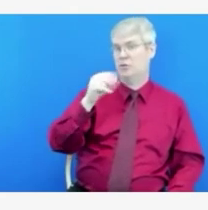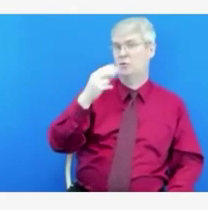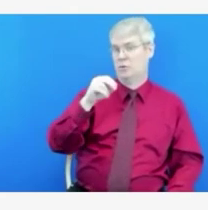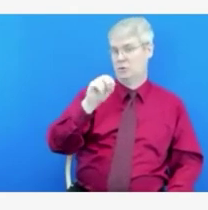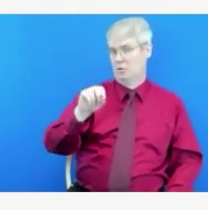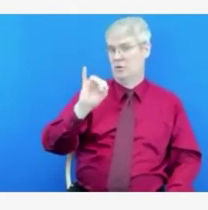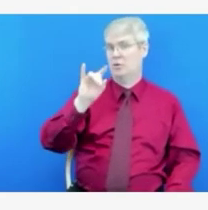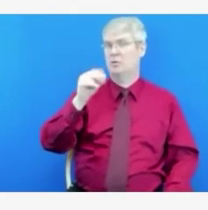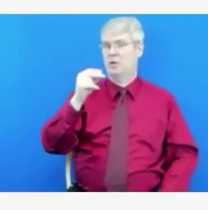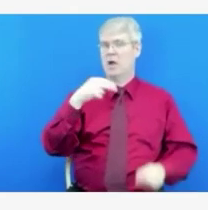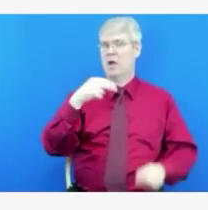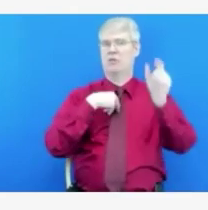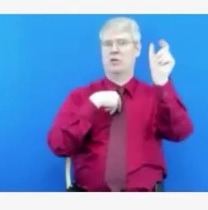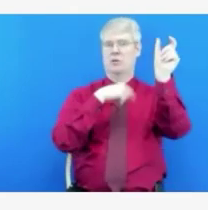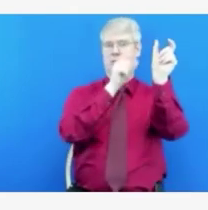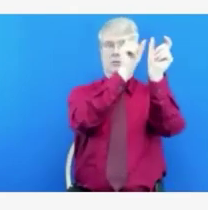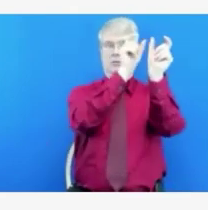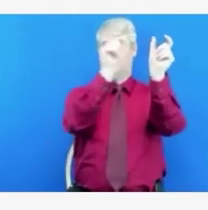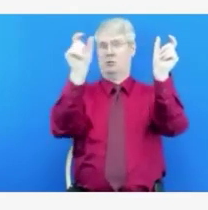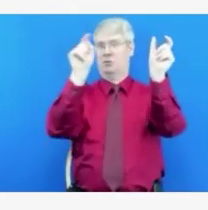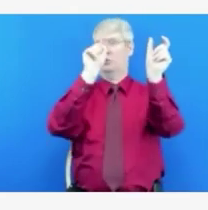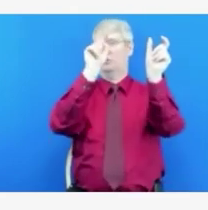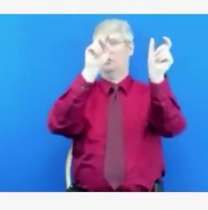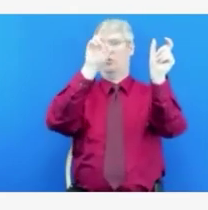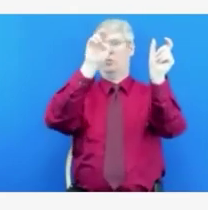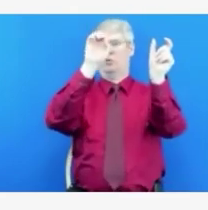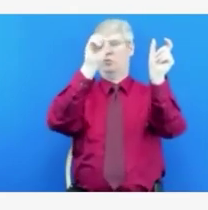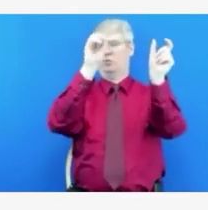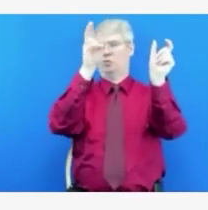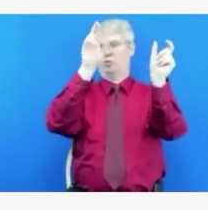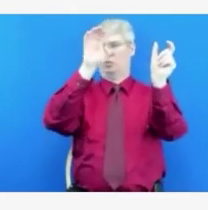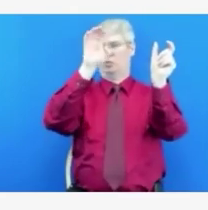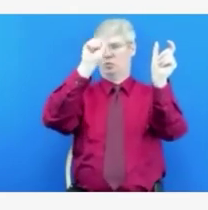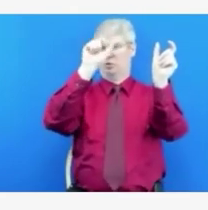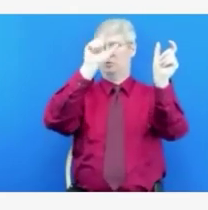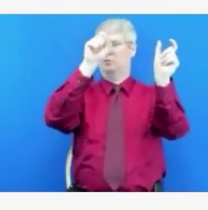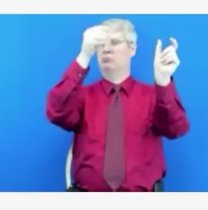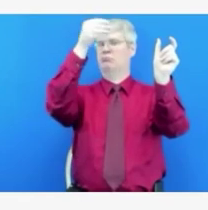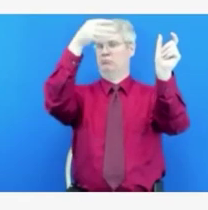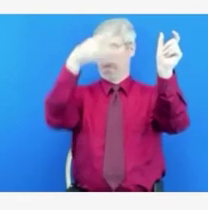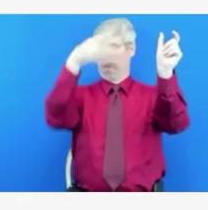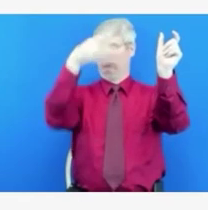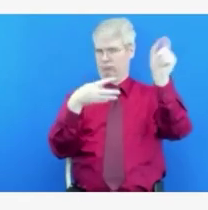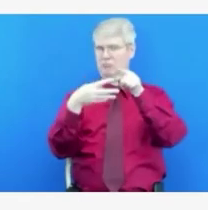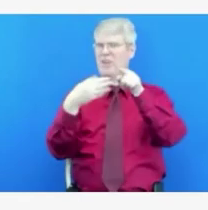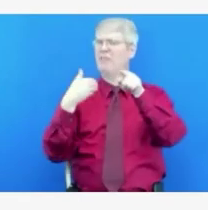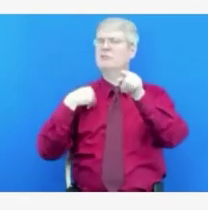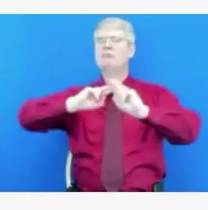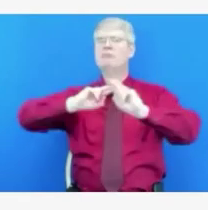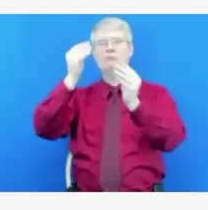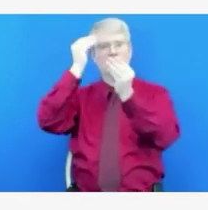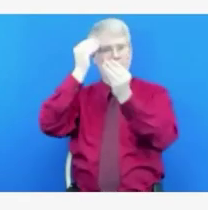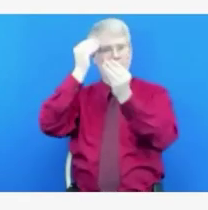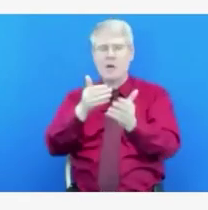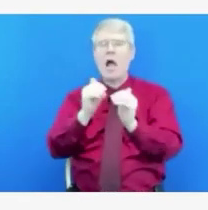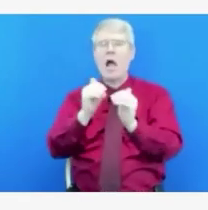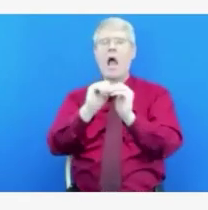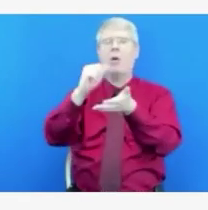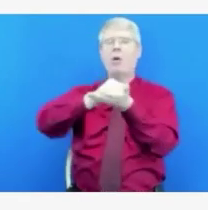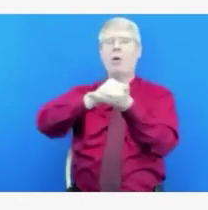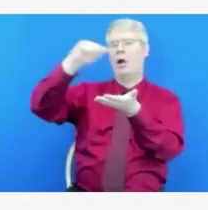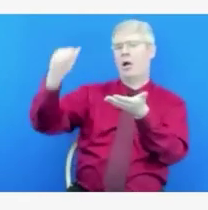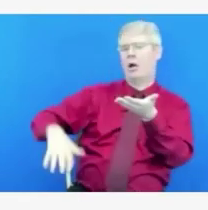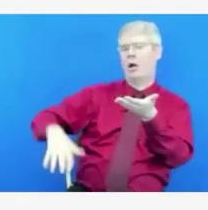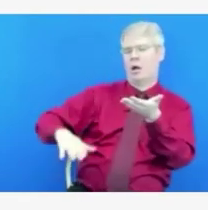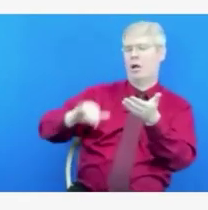go into crisis standards of care. And what we'll look for to come out is that those things become unchecked, if you will. So if we have patients